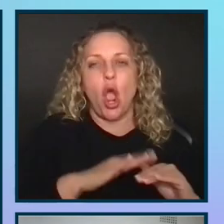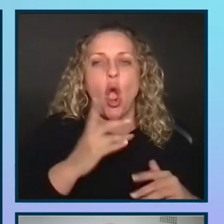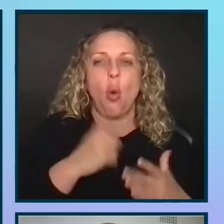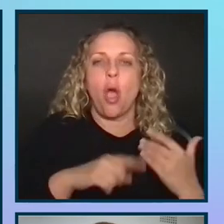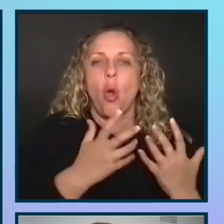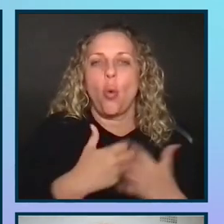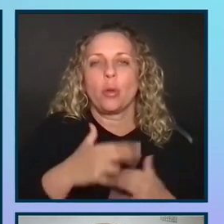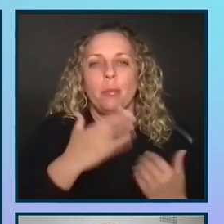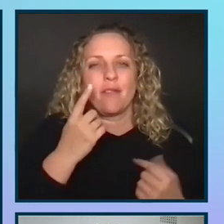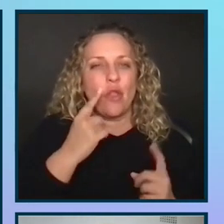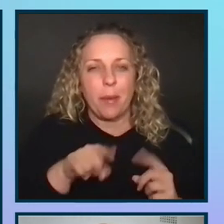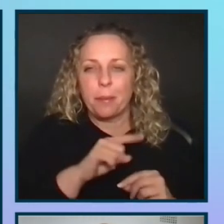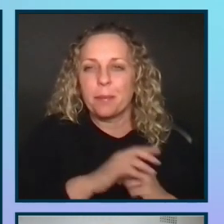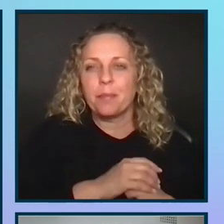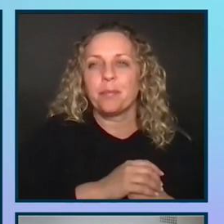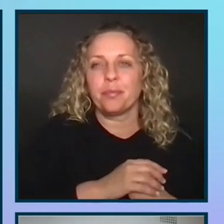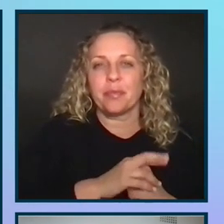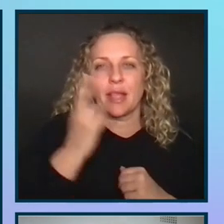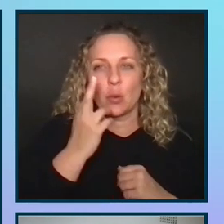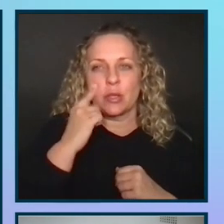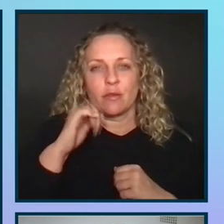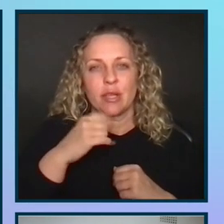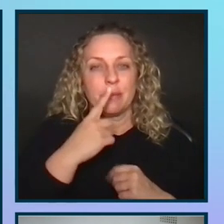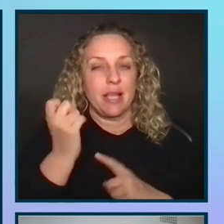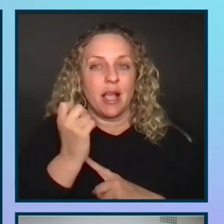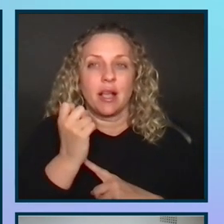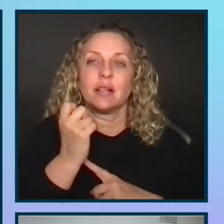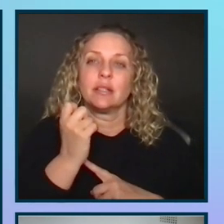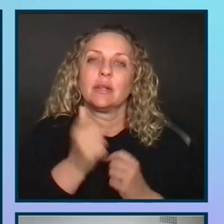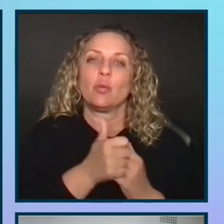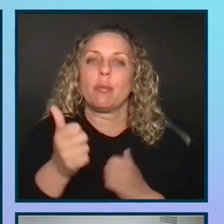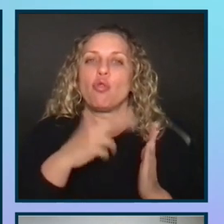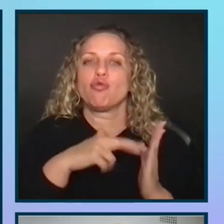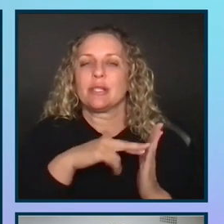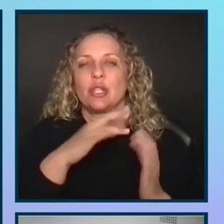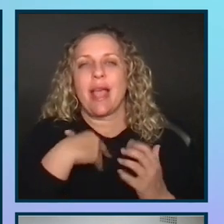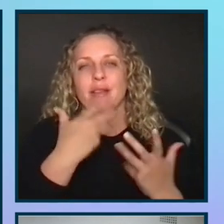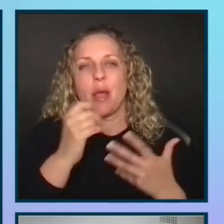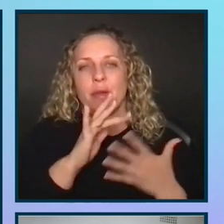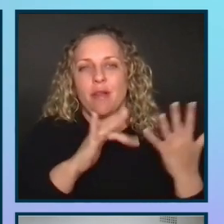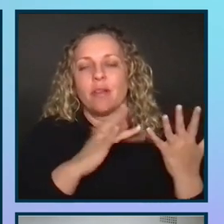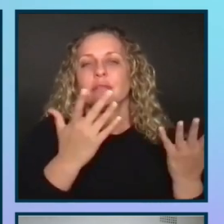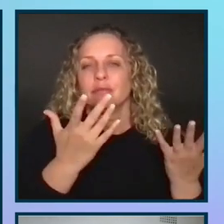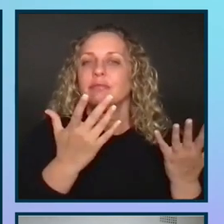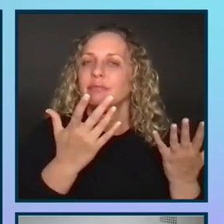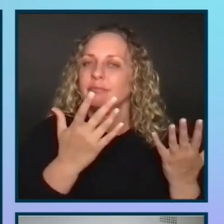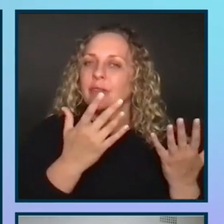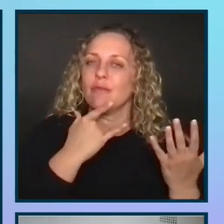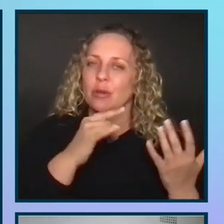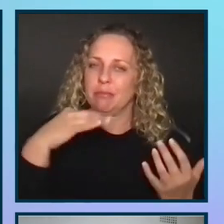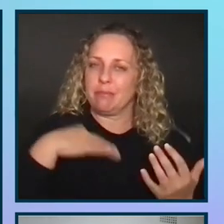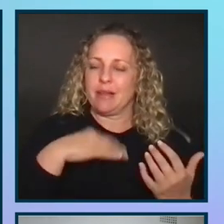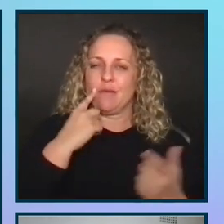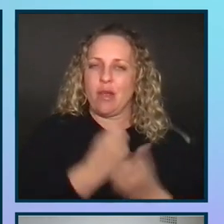for them. And the reason for this is because remote research does have a number of advantages for everyone, but